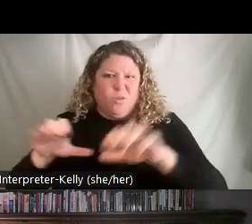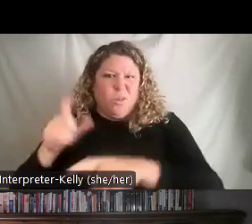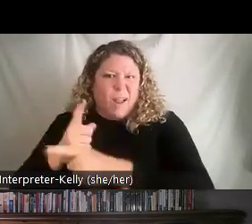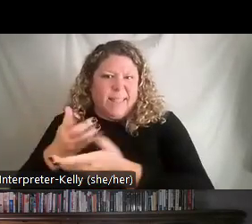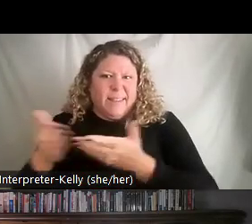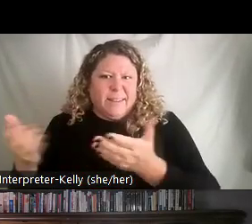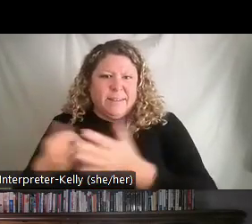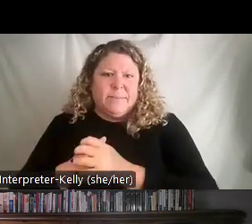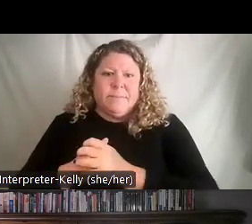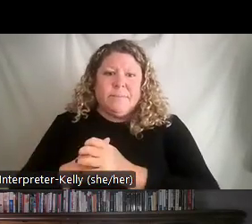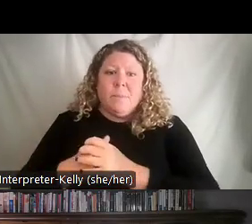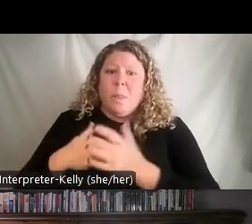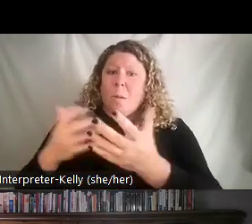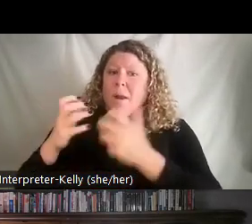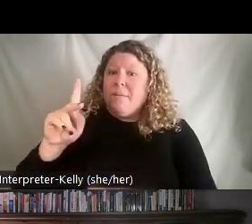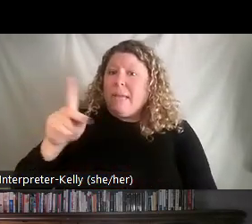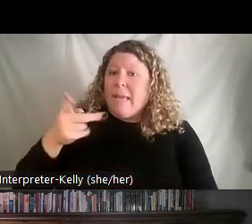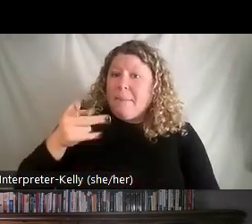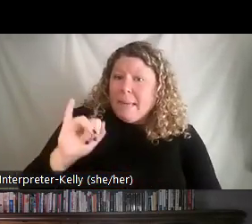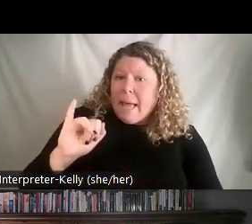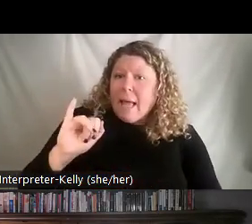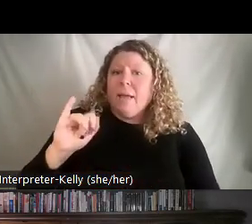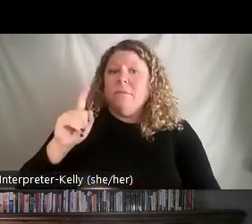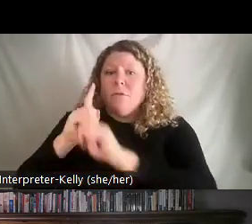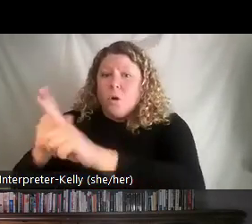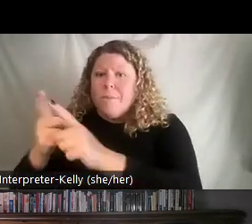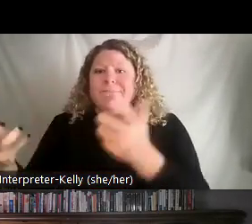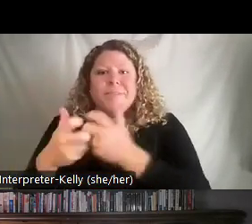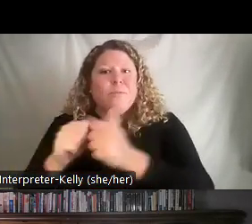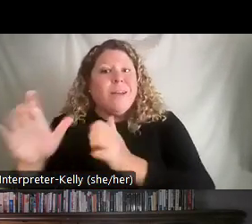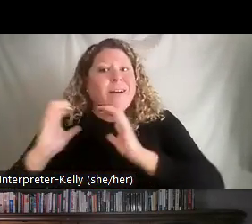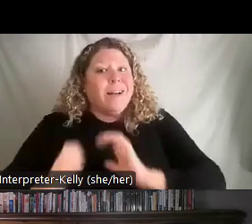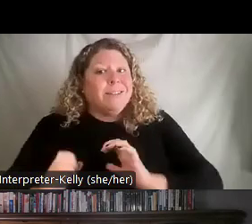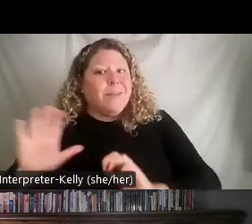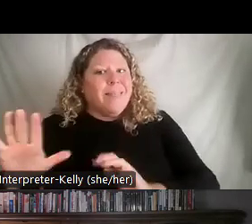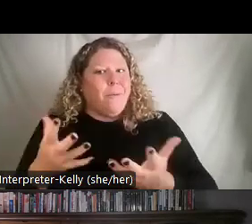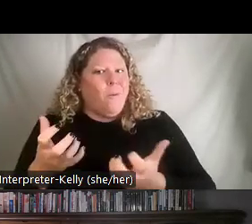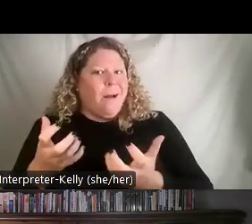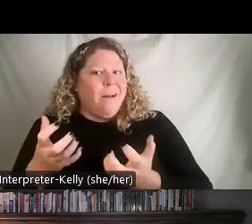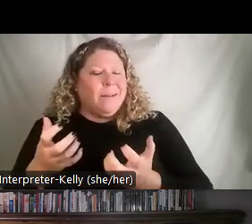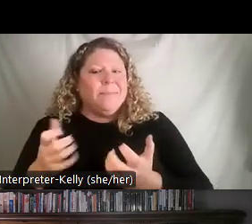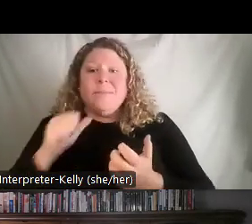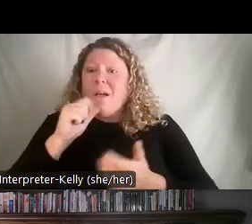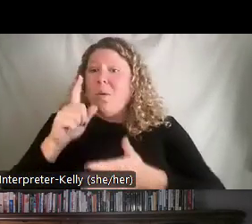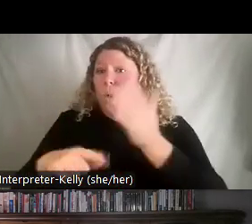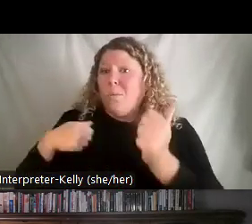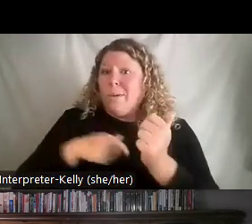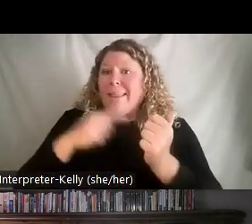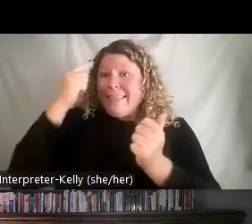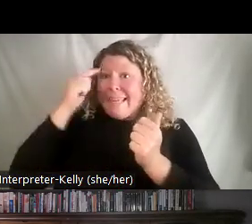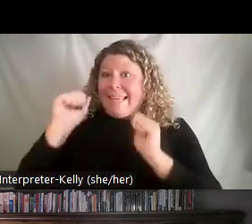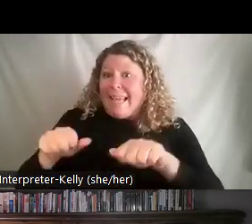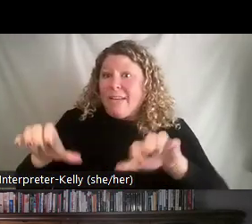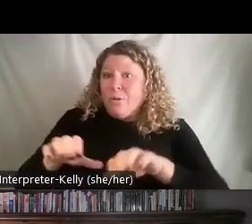we want to have our KPIs and our targets align with the customer requirements, not on what we think we can do, but actually what moves us to